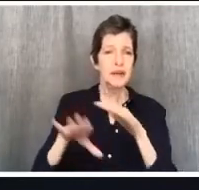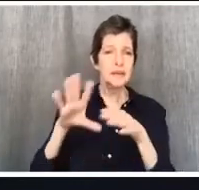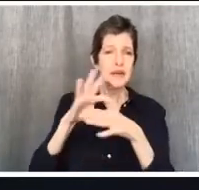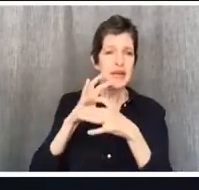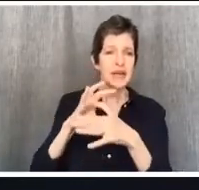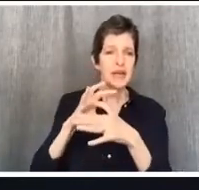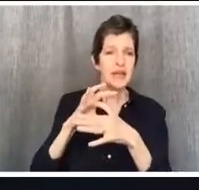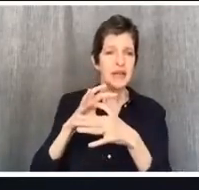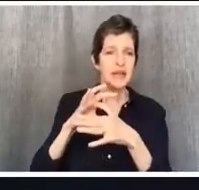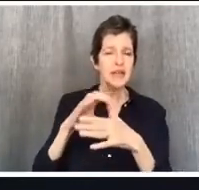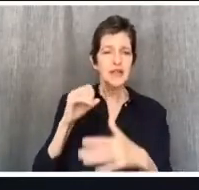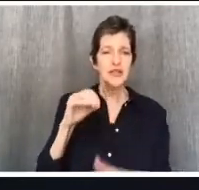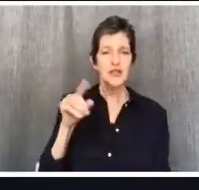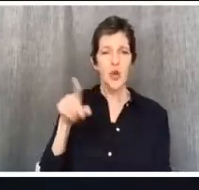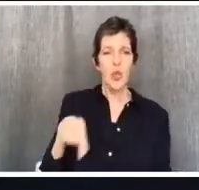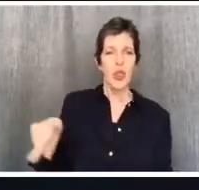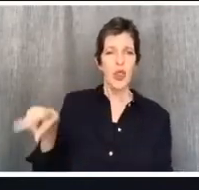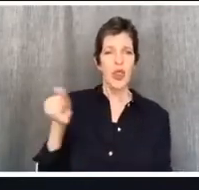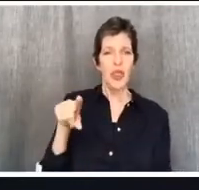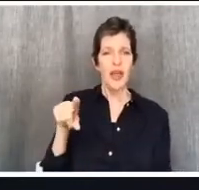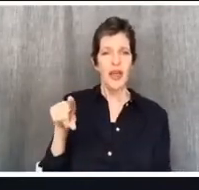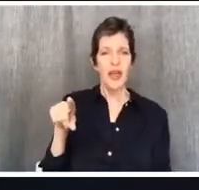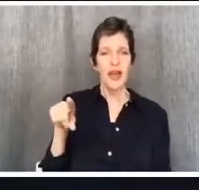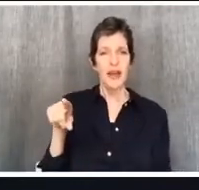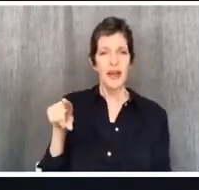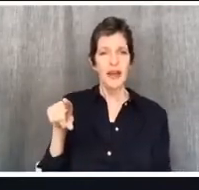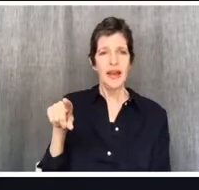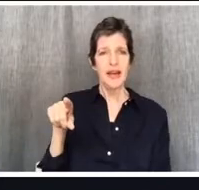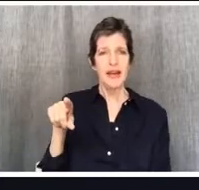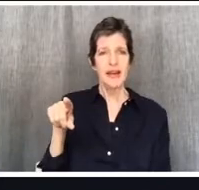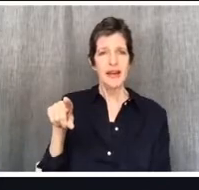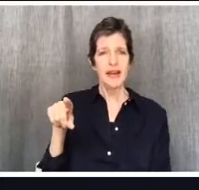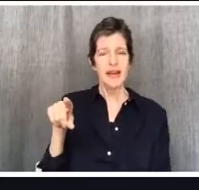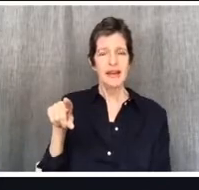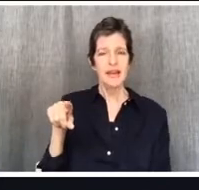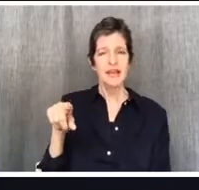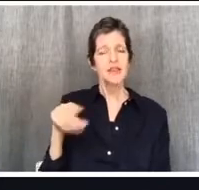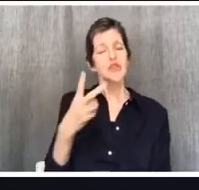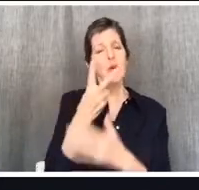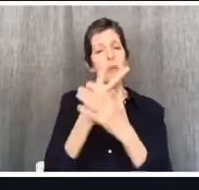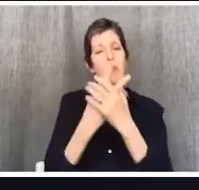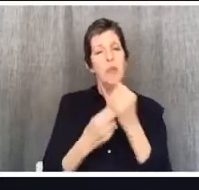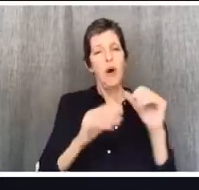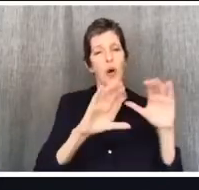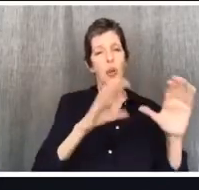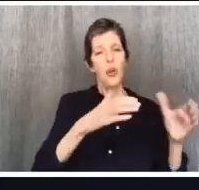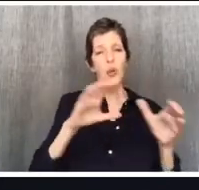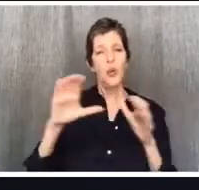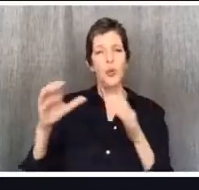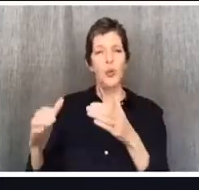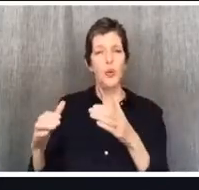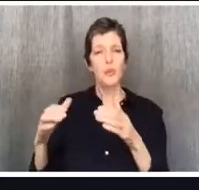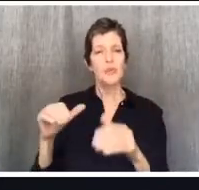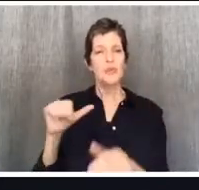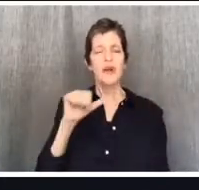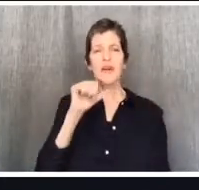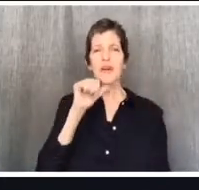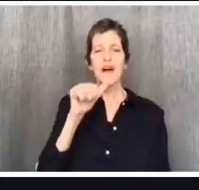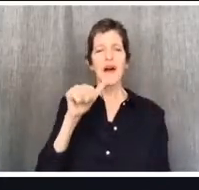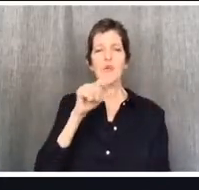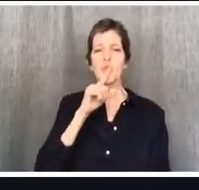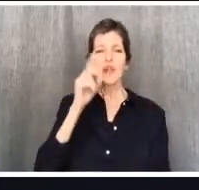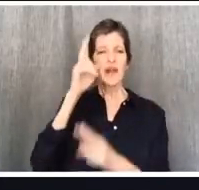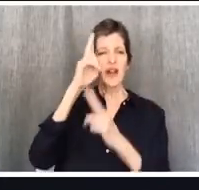Someone who doesn't take Christian freedom seriously in the way they should that leads them to destructive and God dishonoring patterns